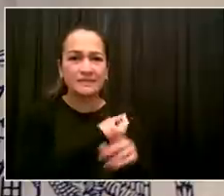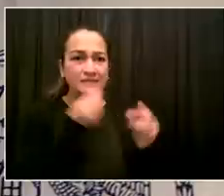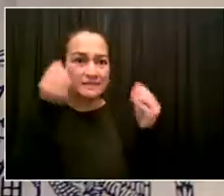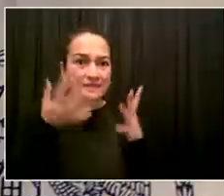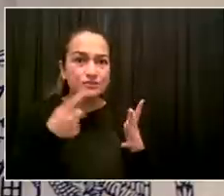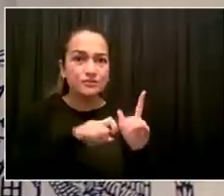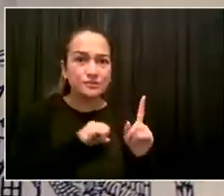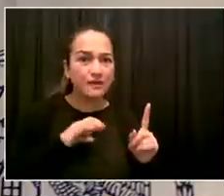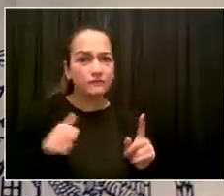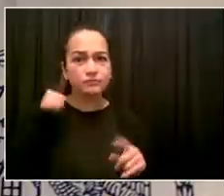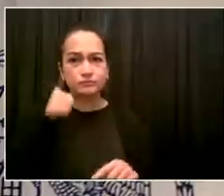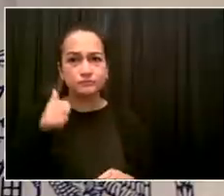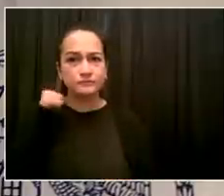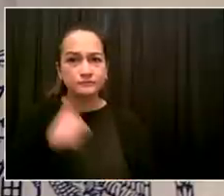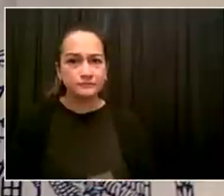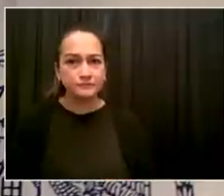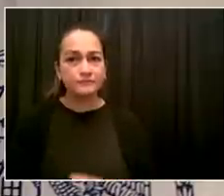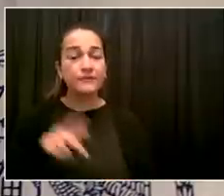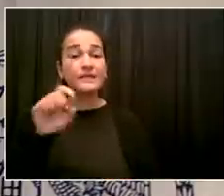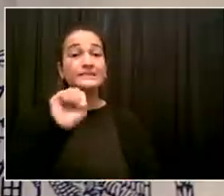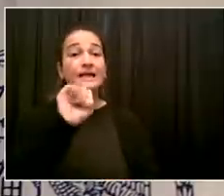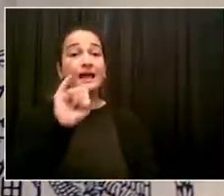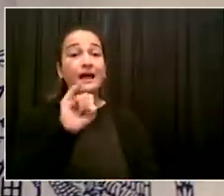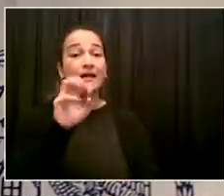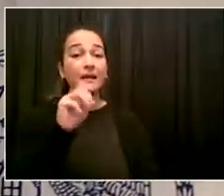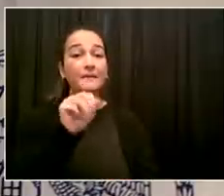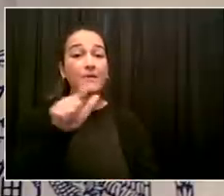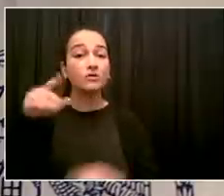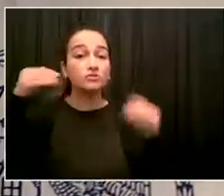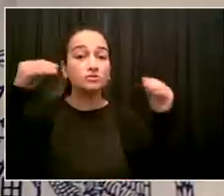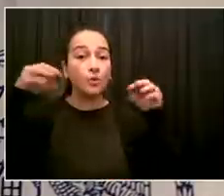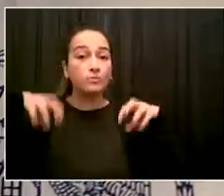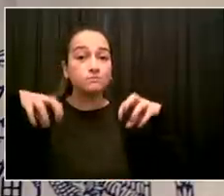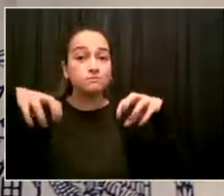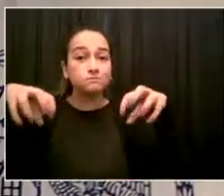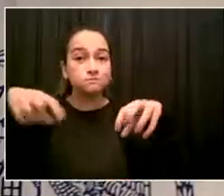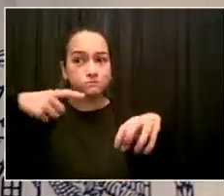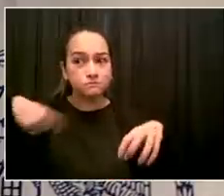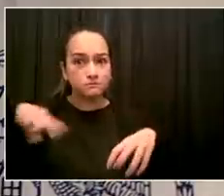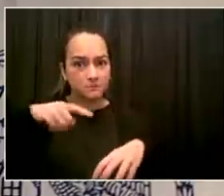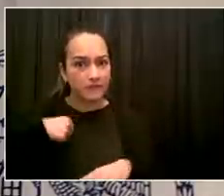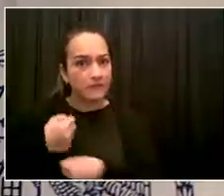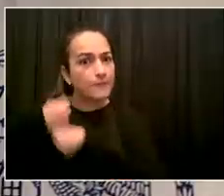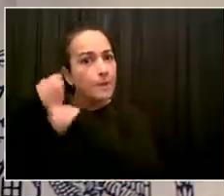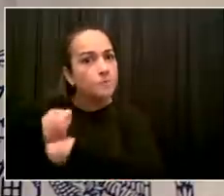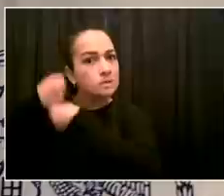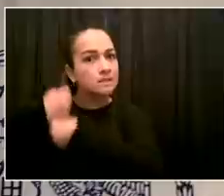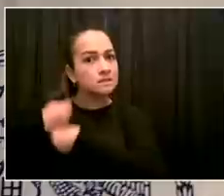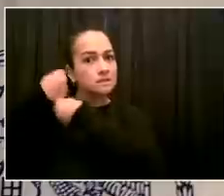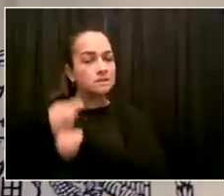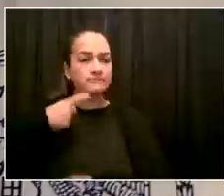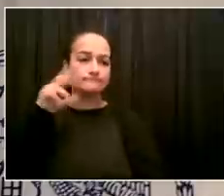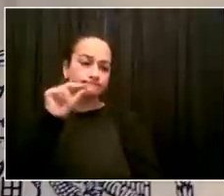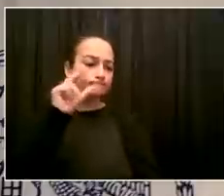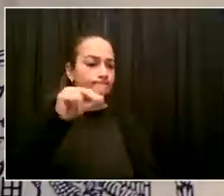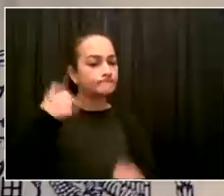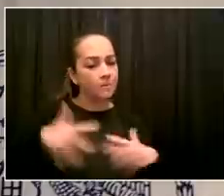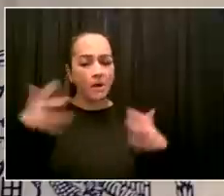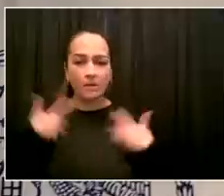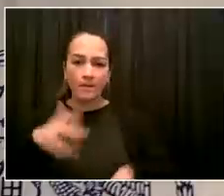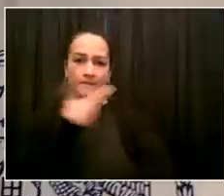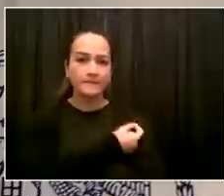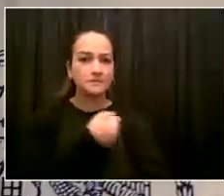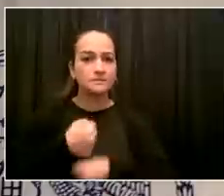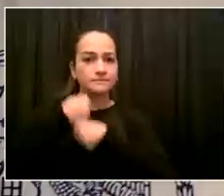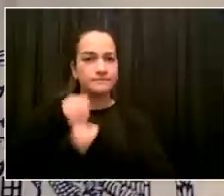food court were shouted down. It was a sort of a strong show from an anti-vax movement. What are you planning to